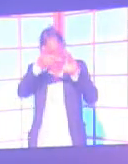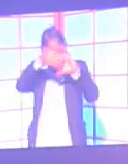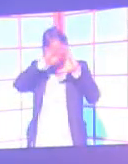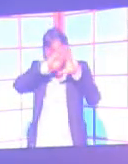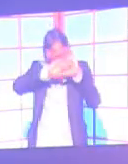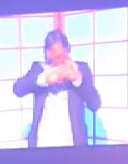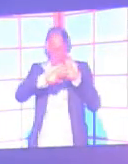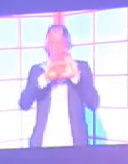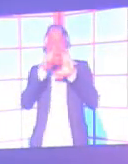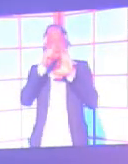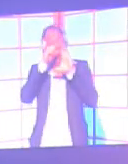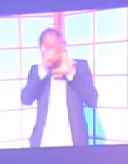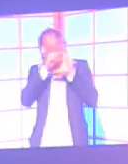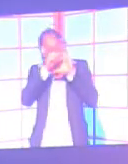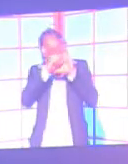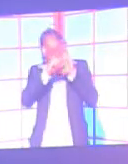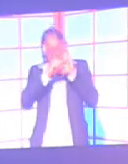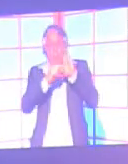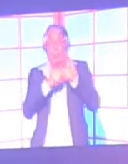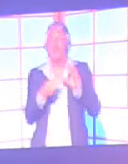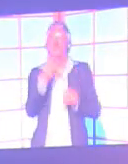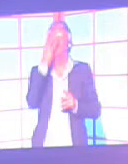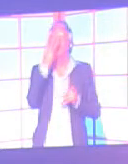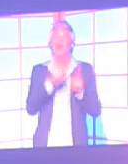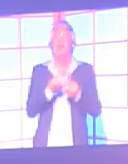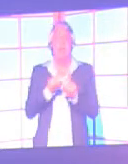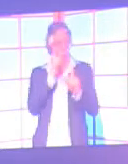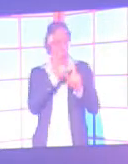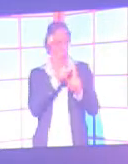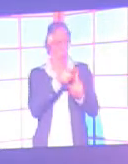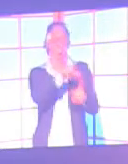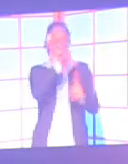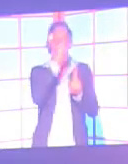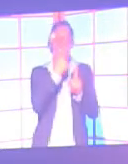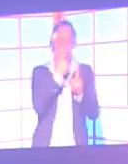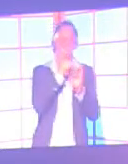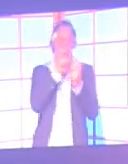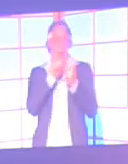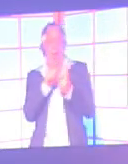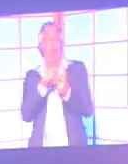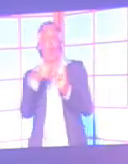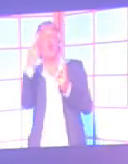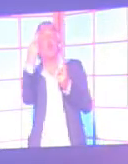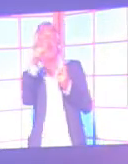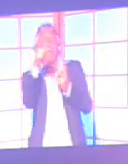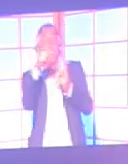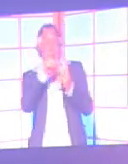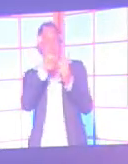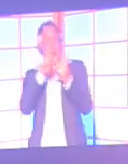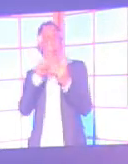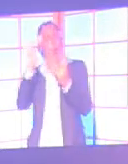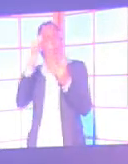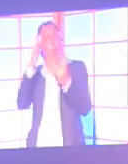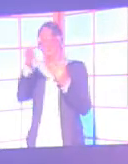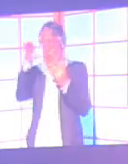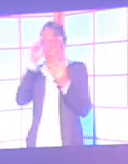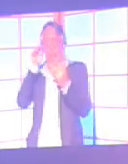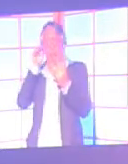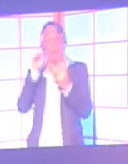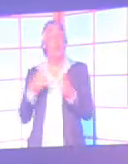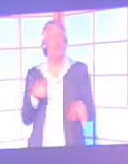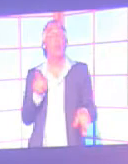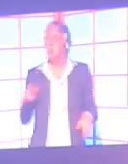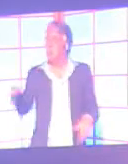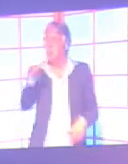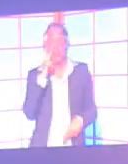called cones. Humans have three of these cones that absorb red, blue and green light respectively. While people with normal